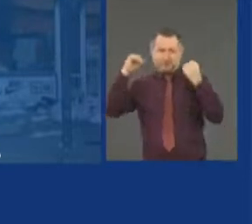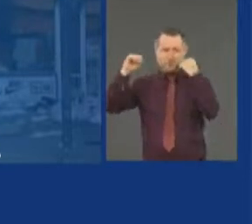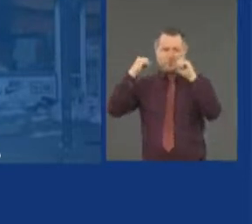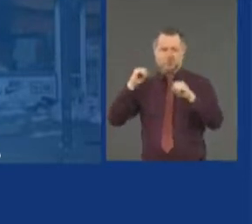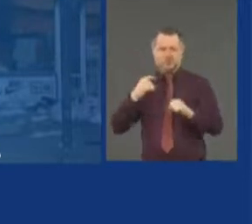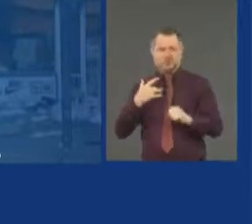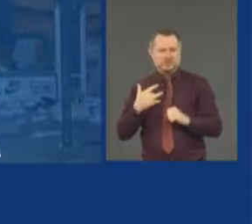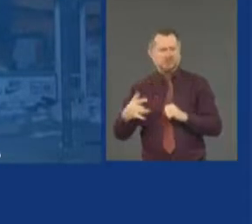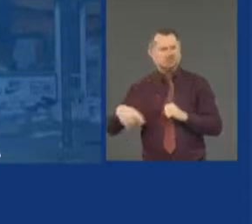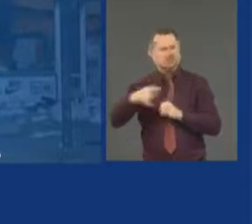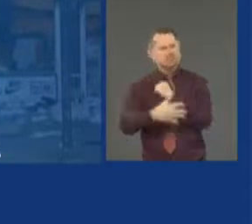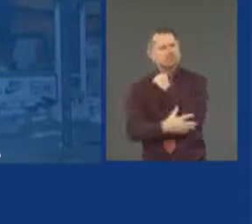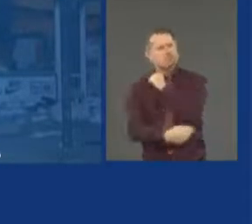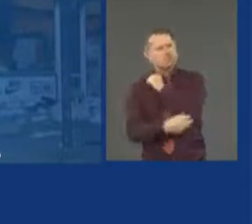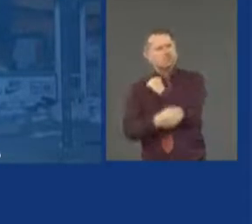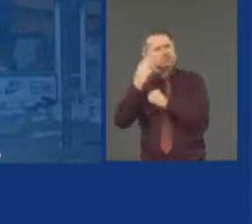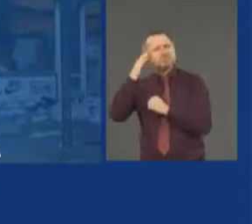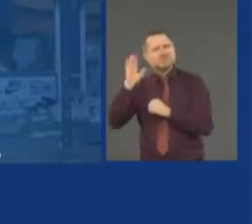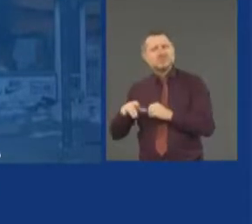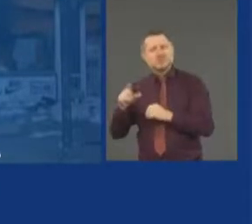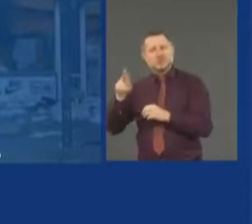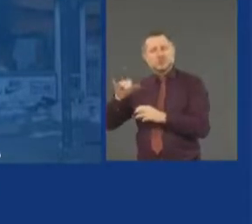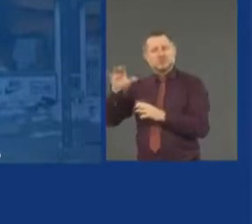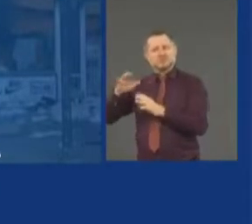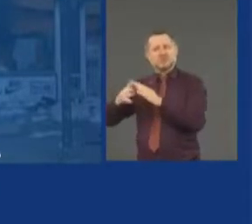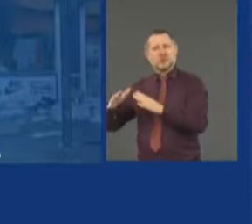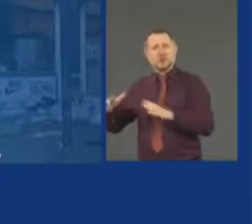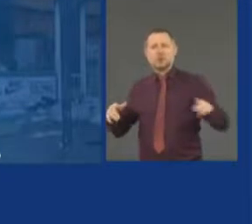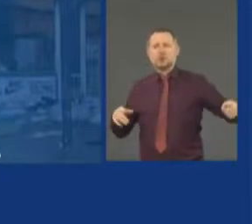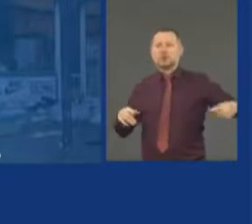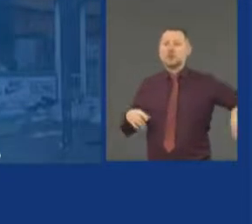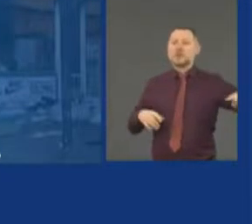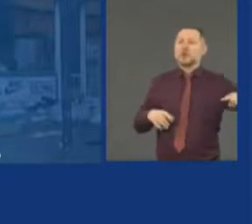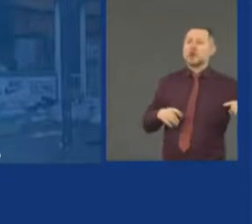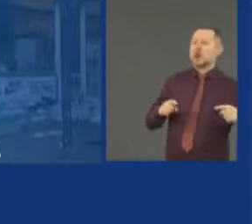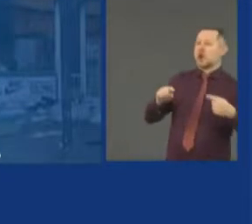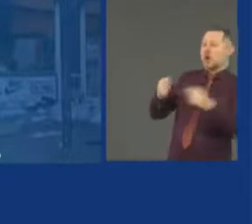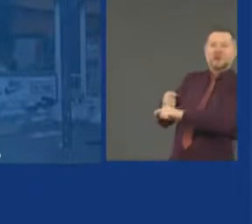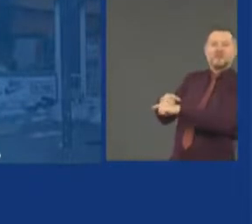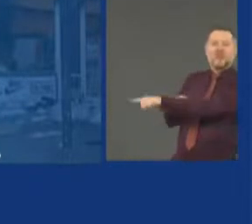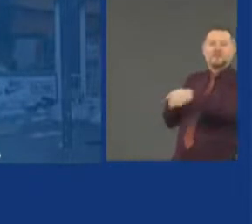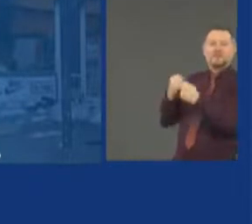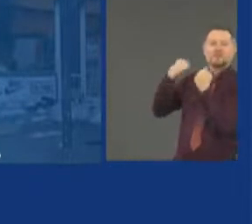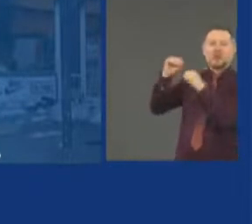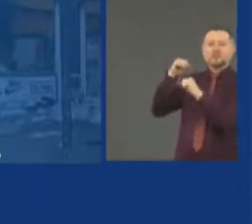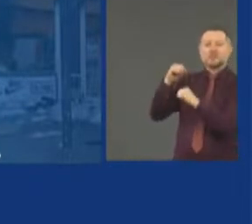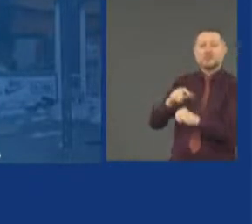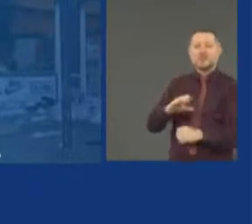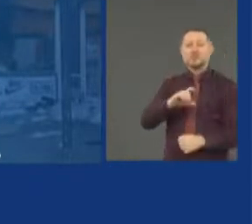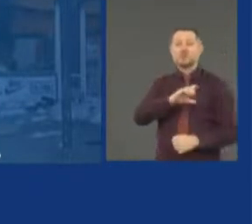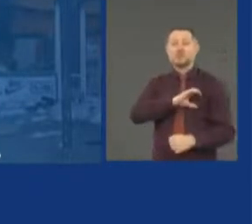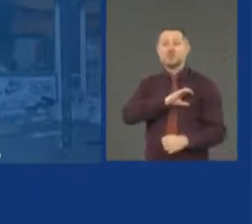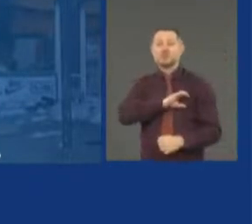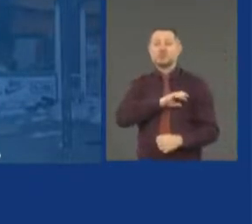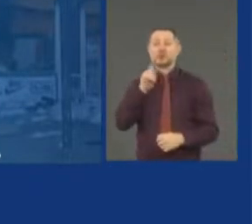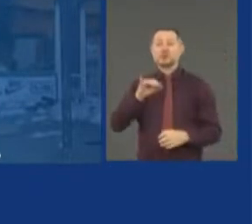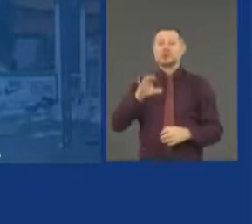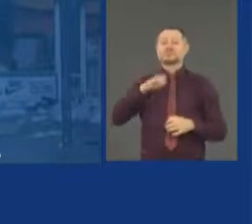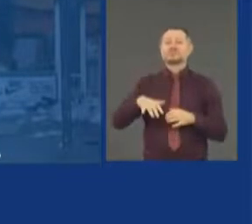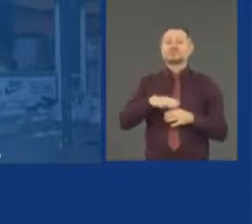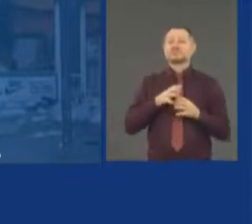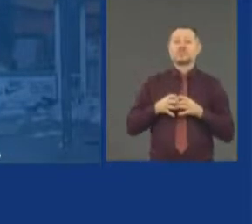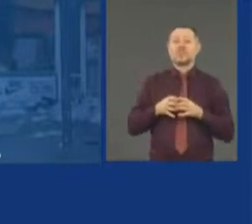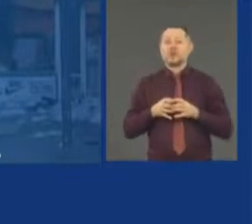in New York City. And the police in New York City were not